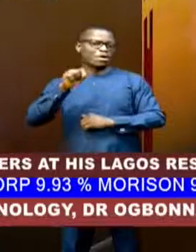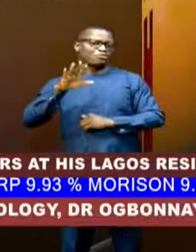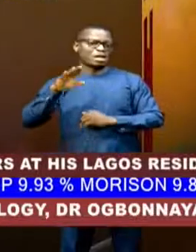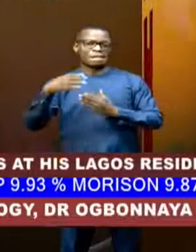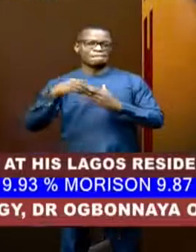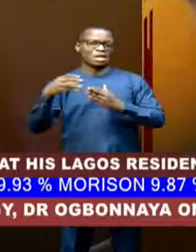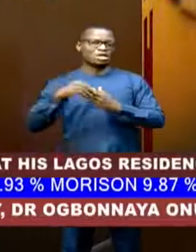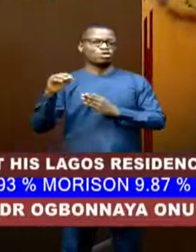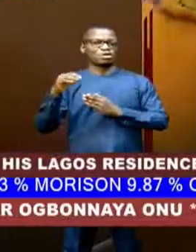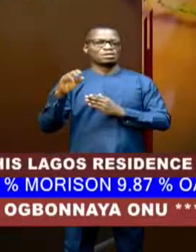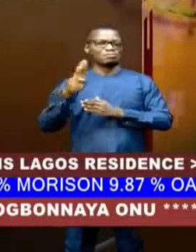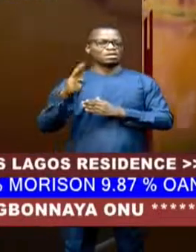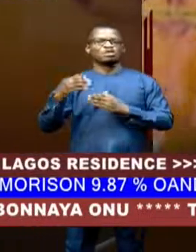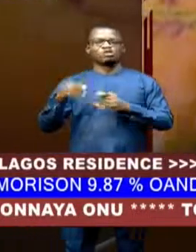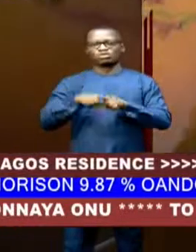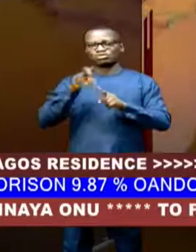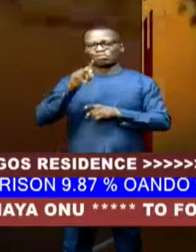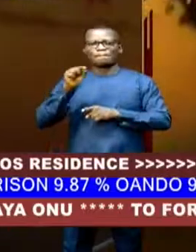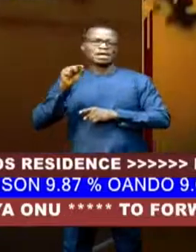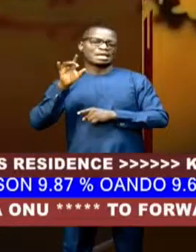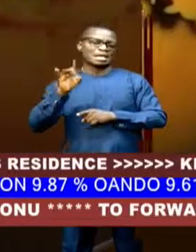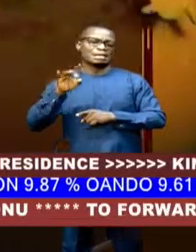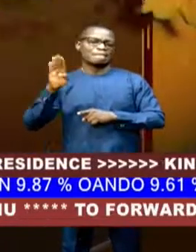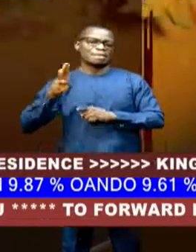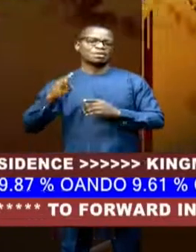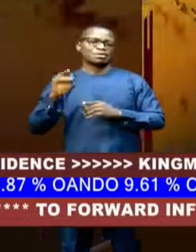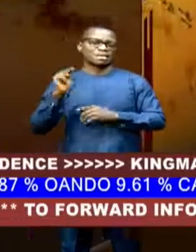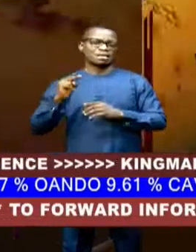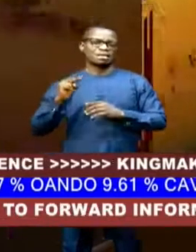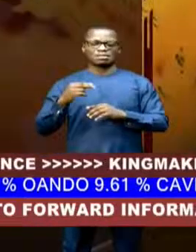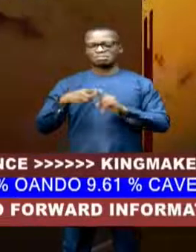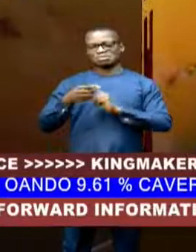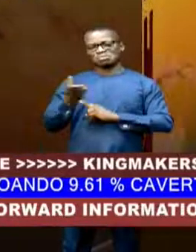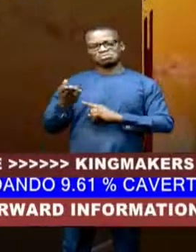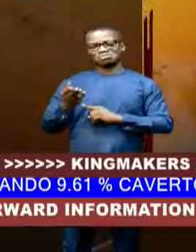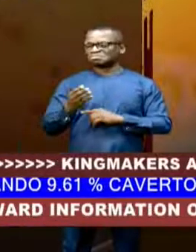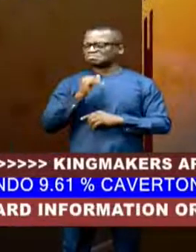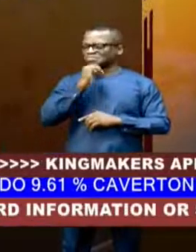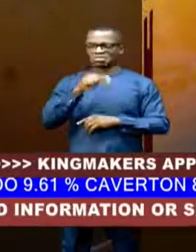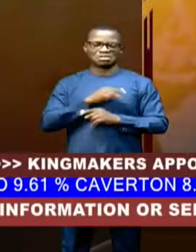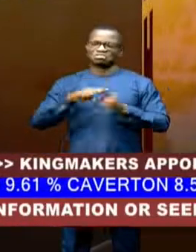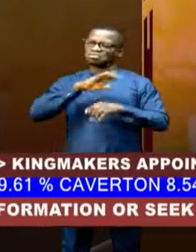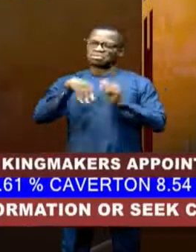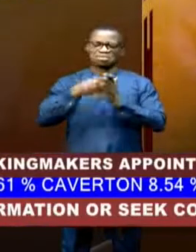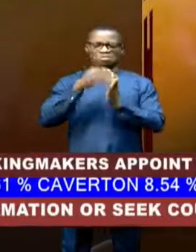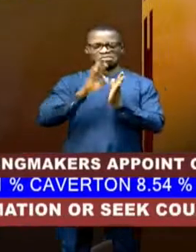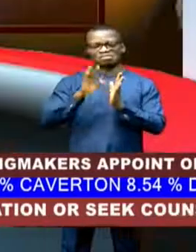2.8 billion naira. The two defendants pleaded not guilty to all the counts.